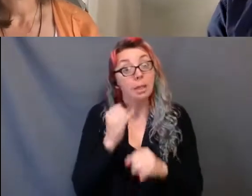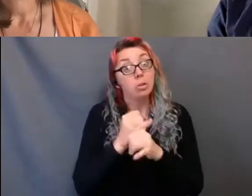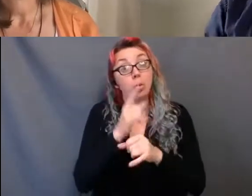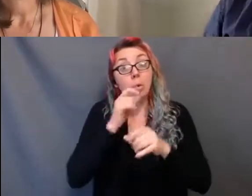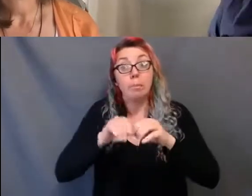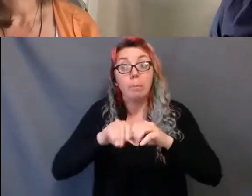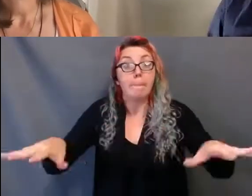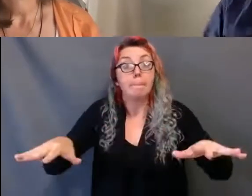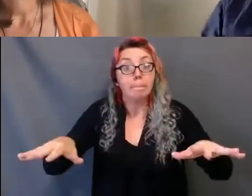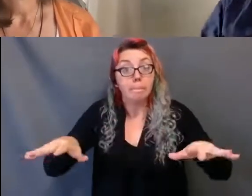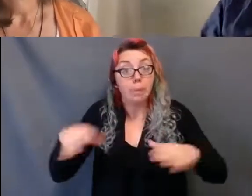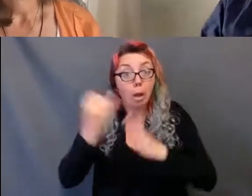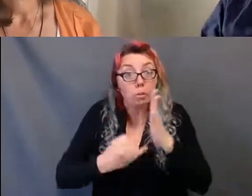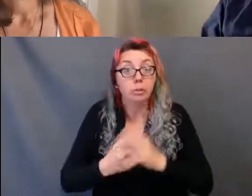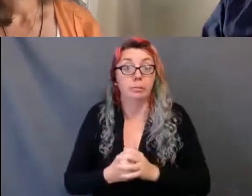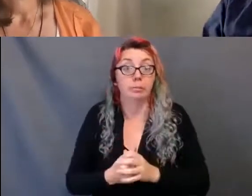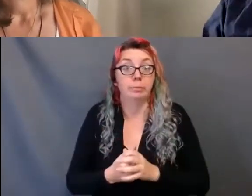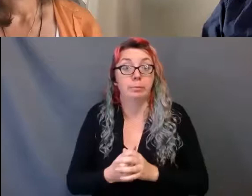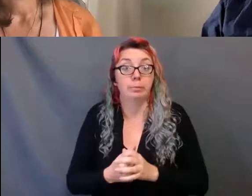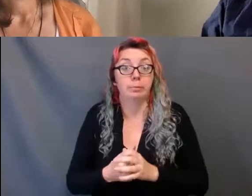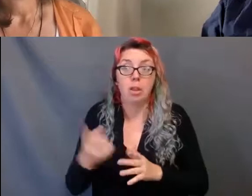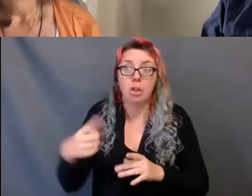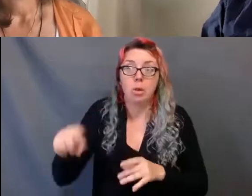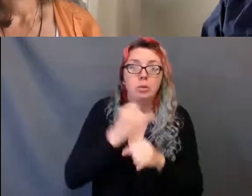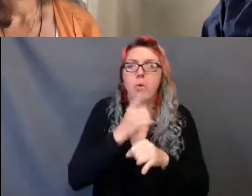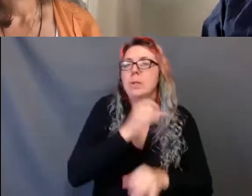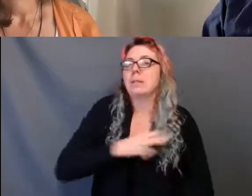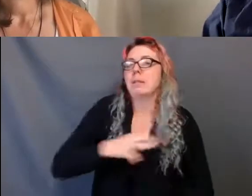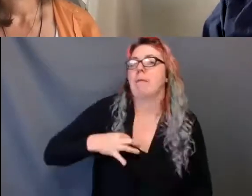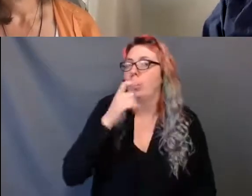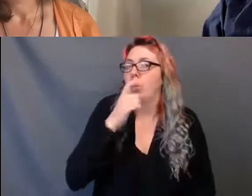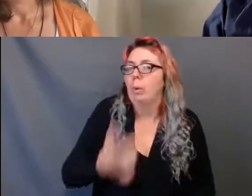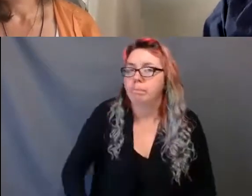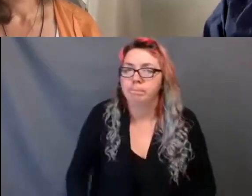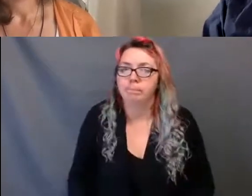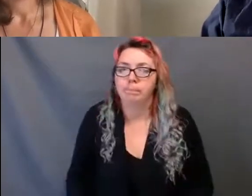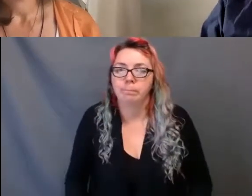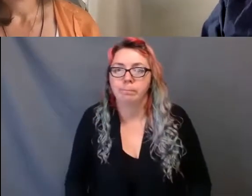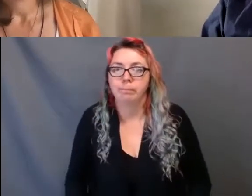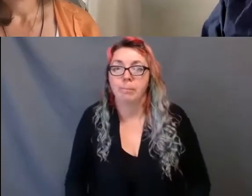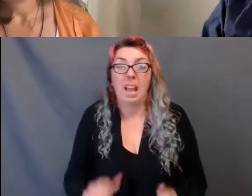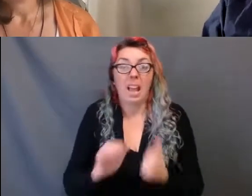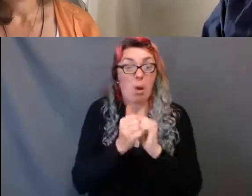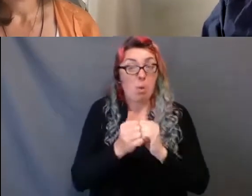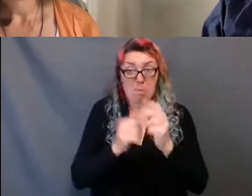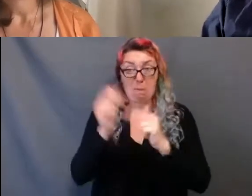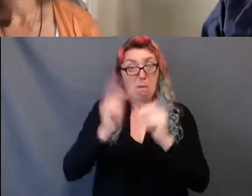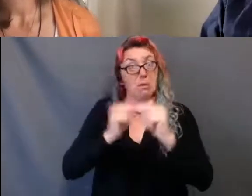How those institutions are staffed plays a role. How they are built physically plays a role.